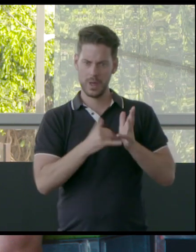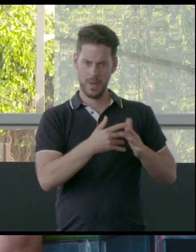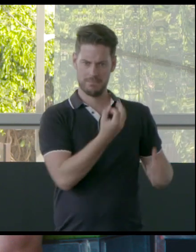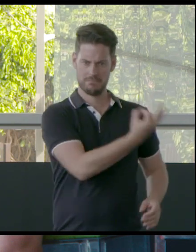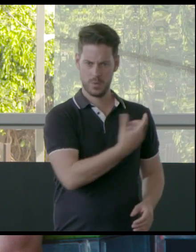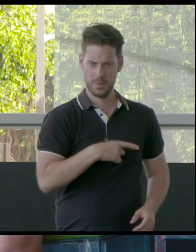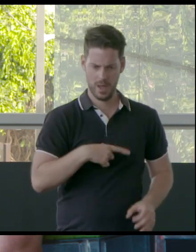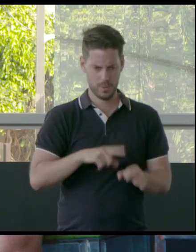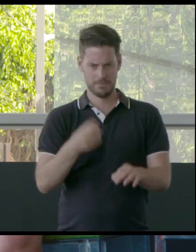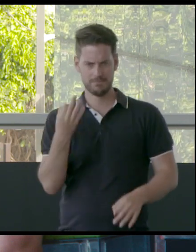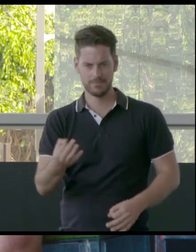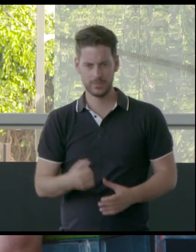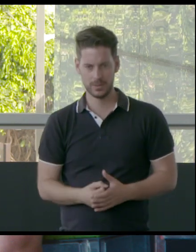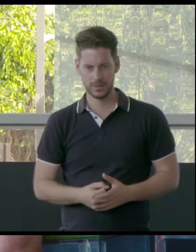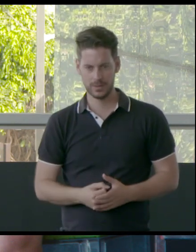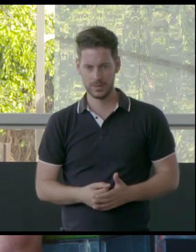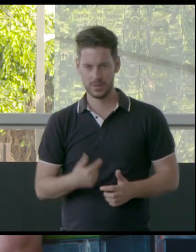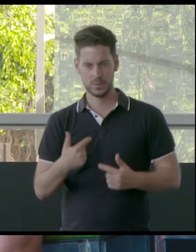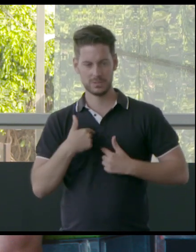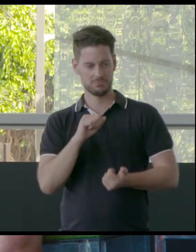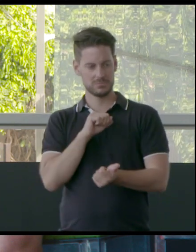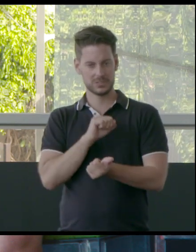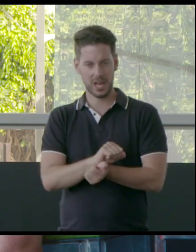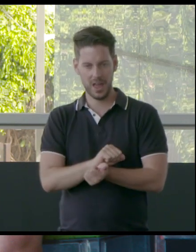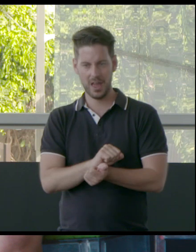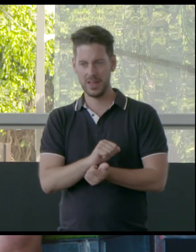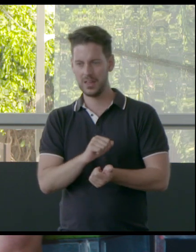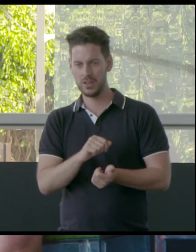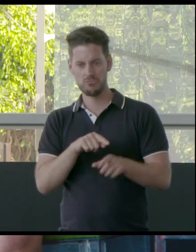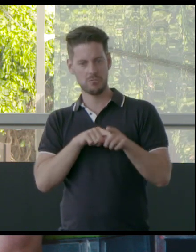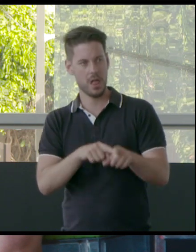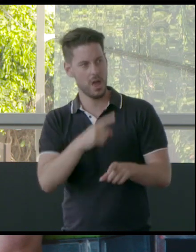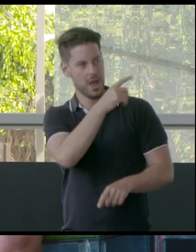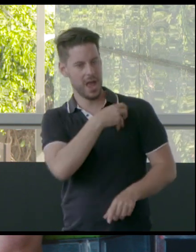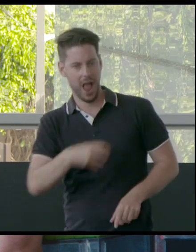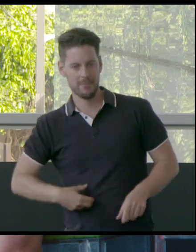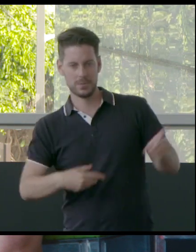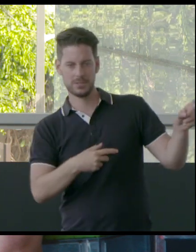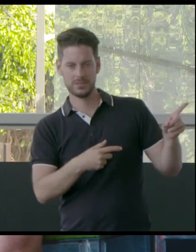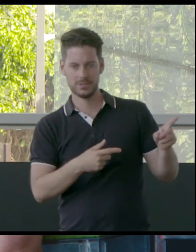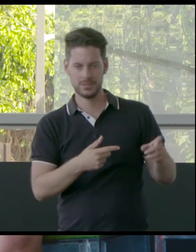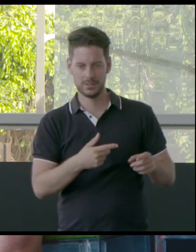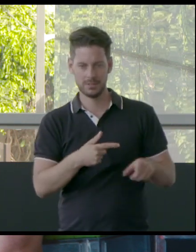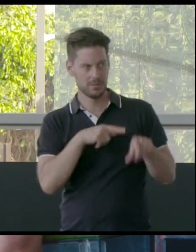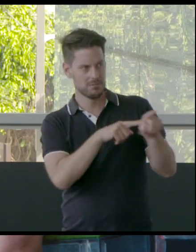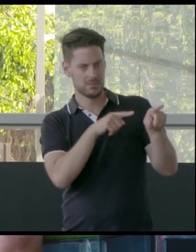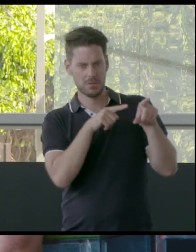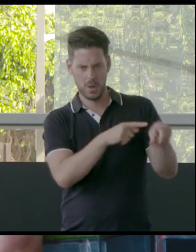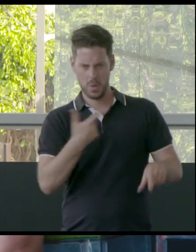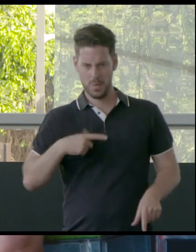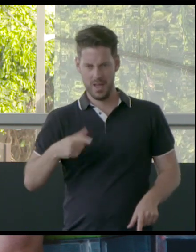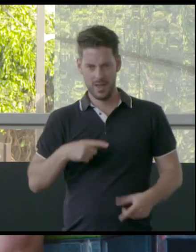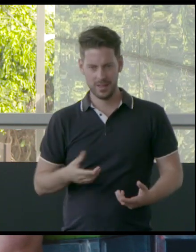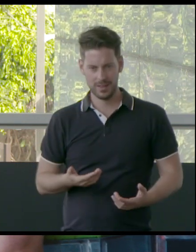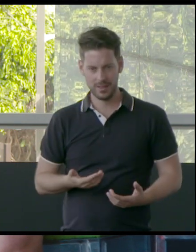Why are we so reliant on government authorities or... Why are we reliant on